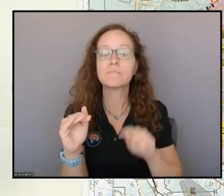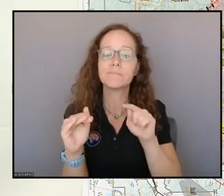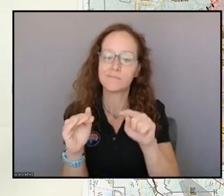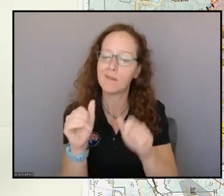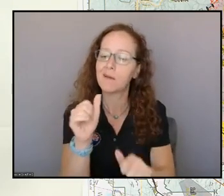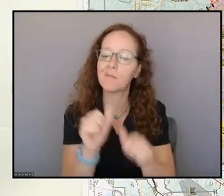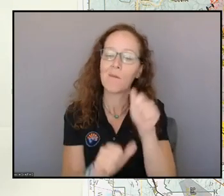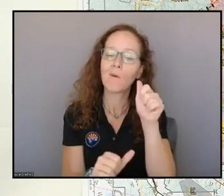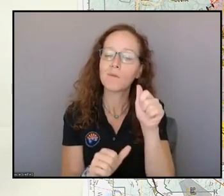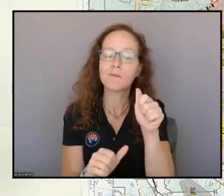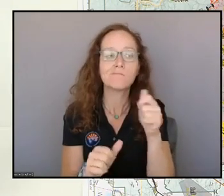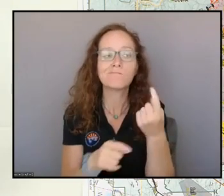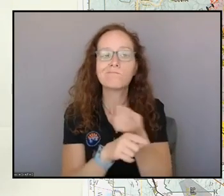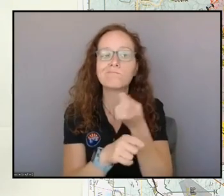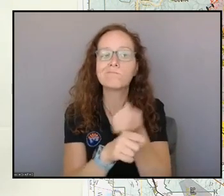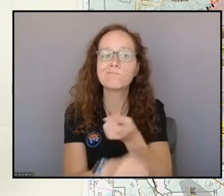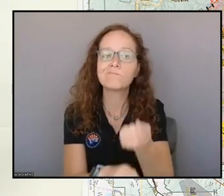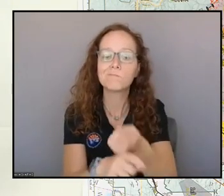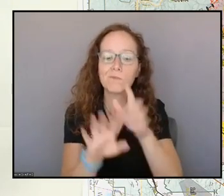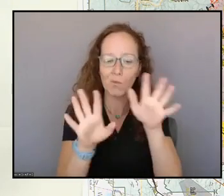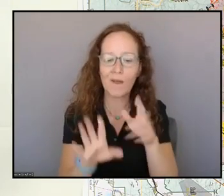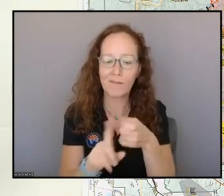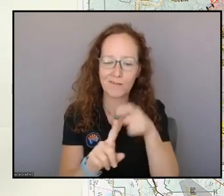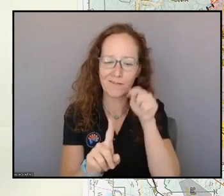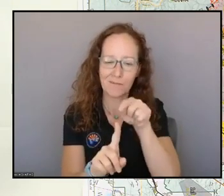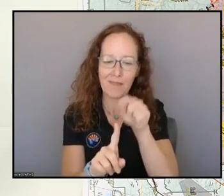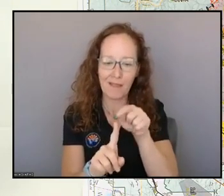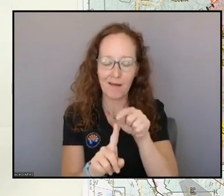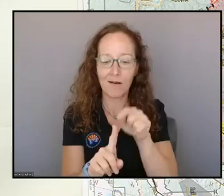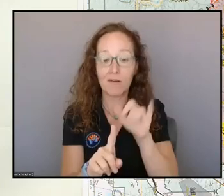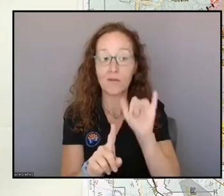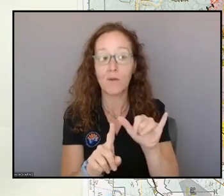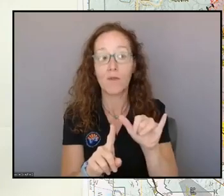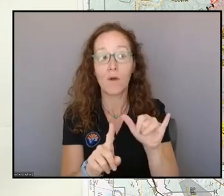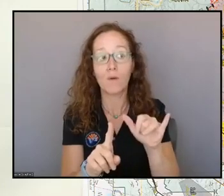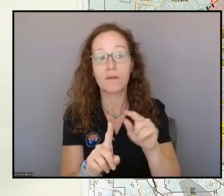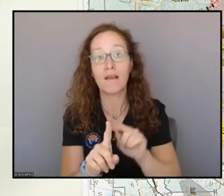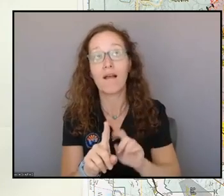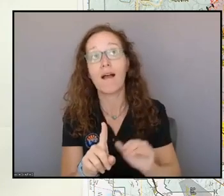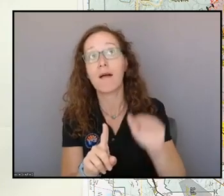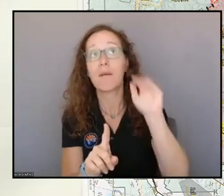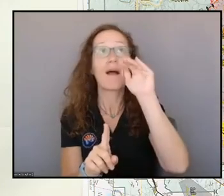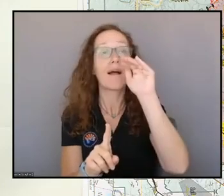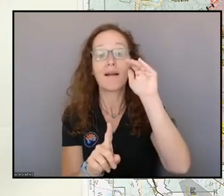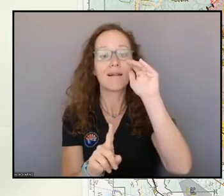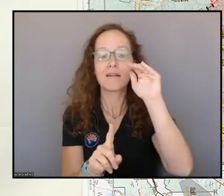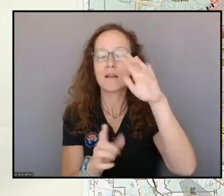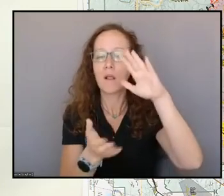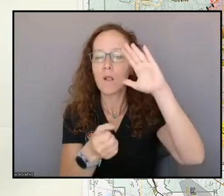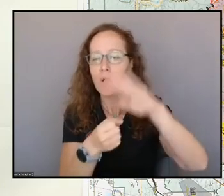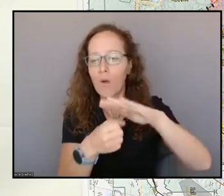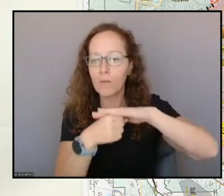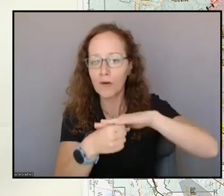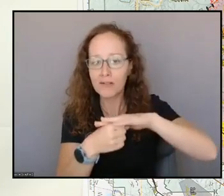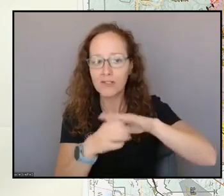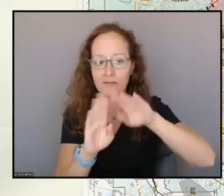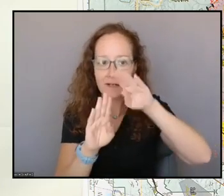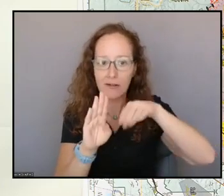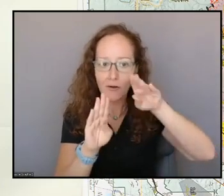comes from. That's where those upper-level low-pressure systems, those upper-level disturbances, those are where those reside,